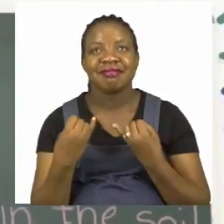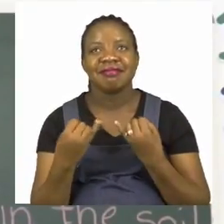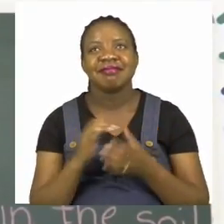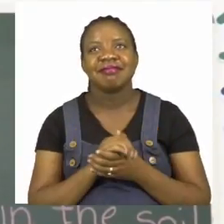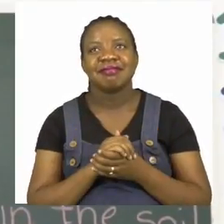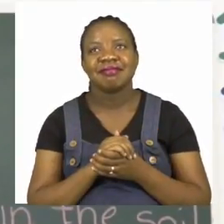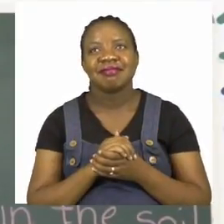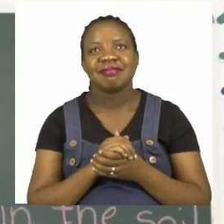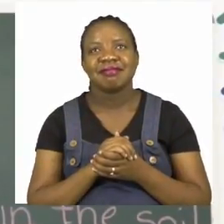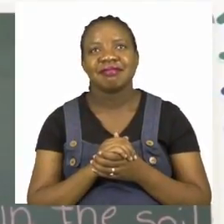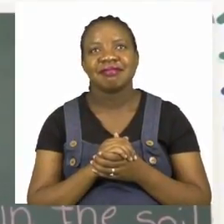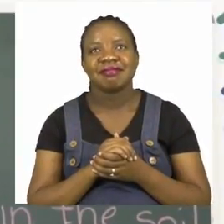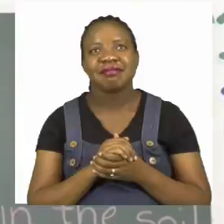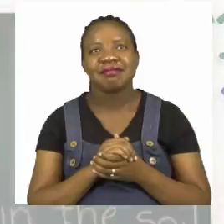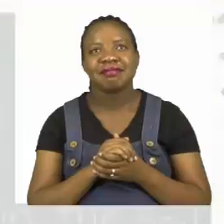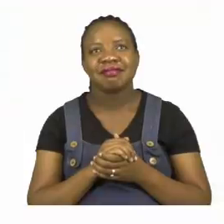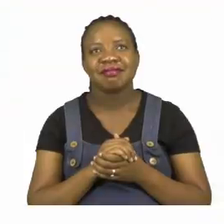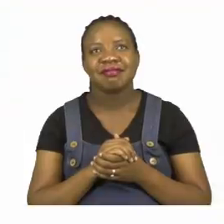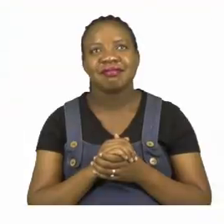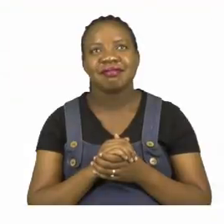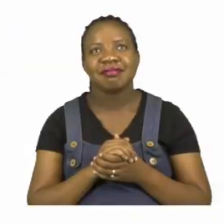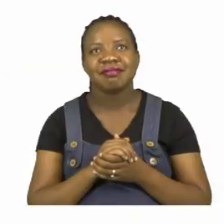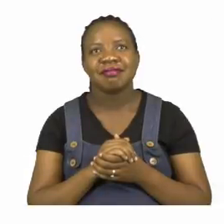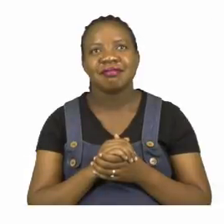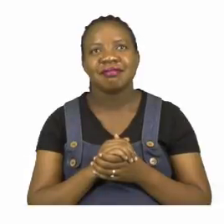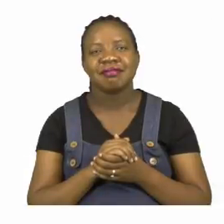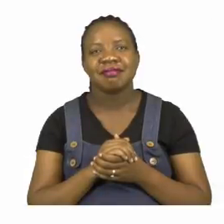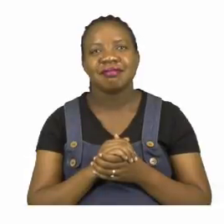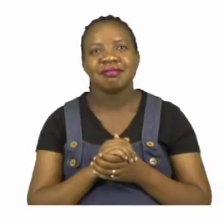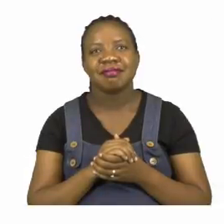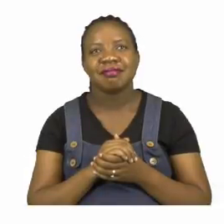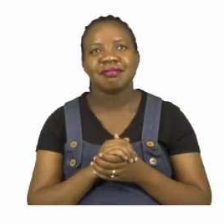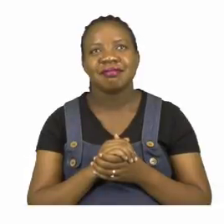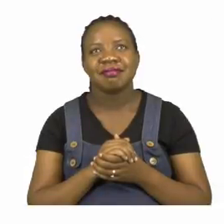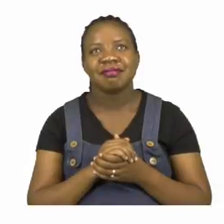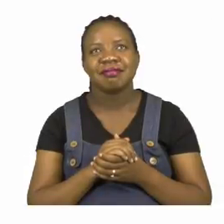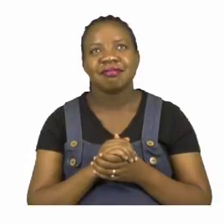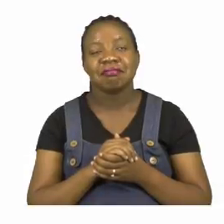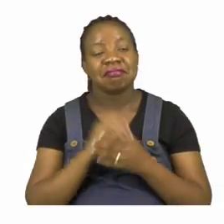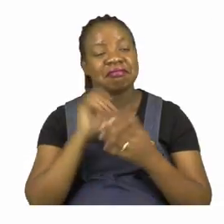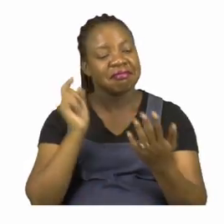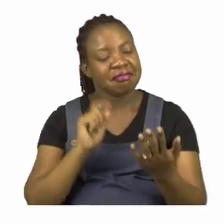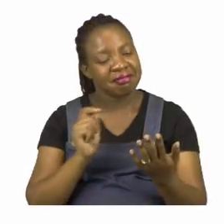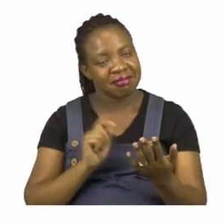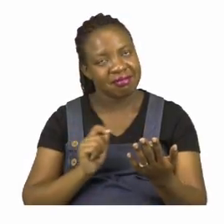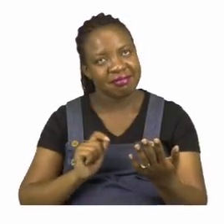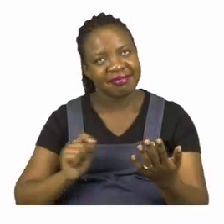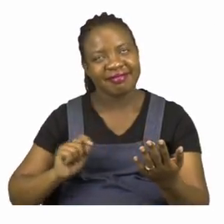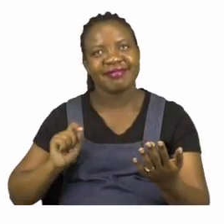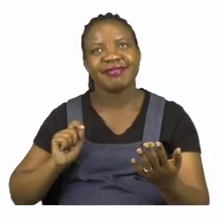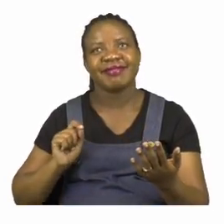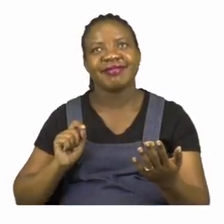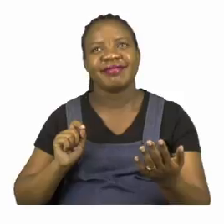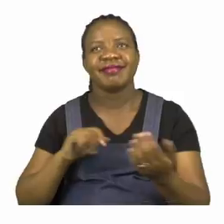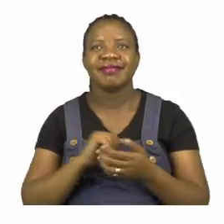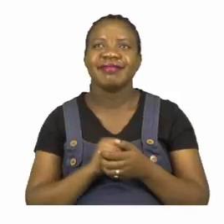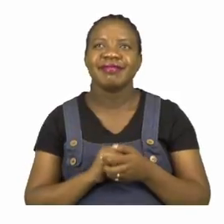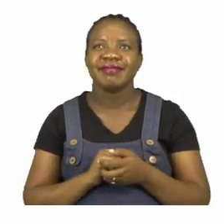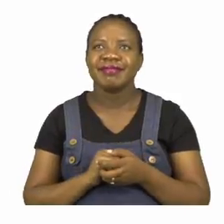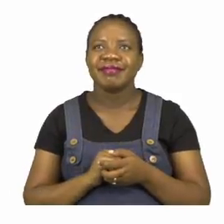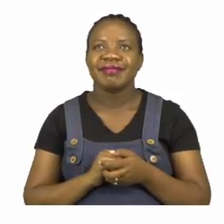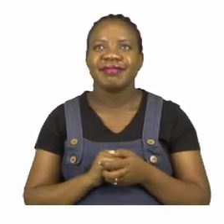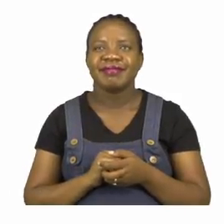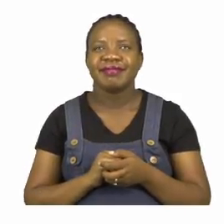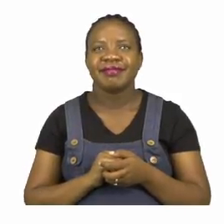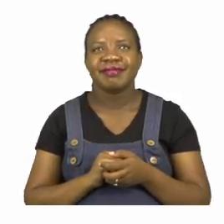yes creative writing. Now creative writing boys